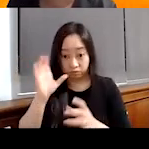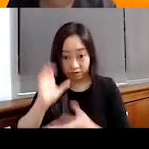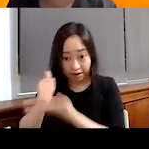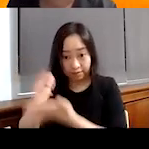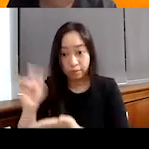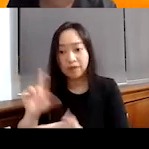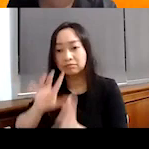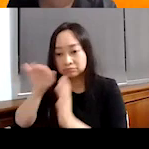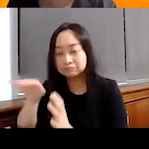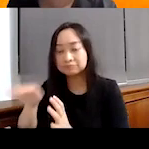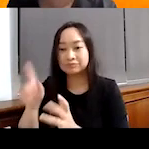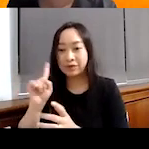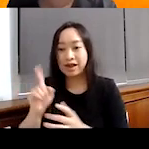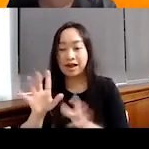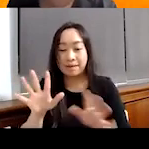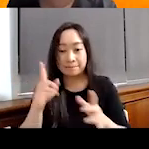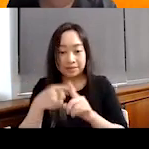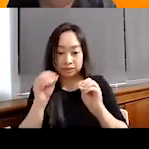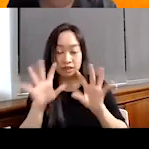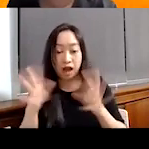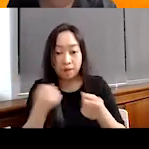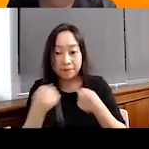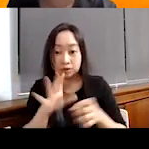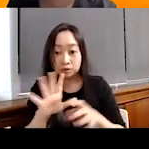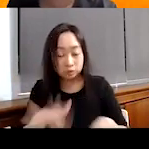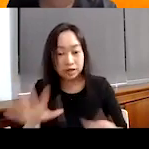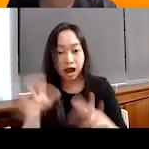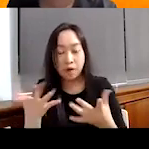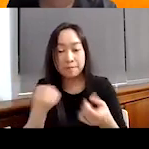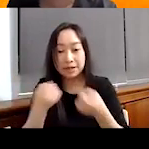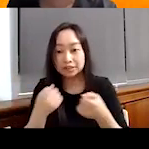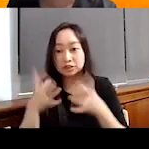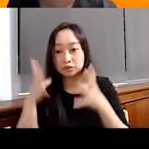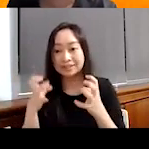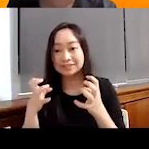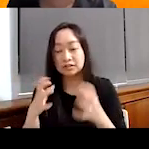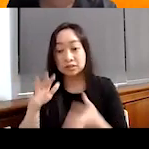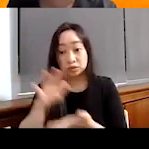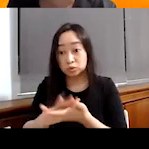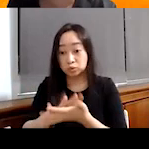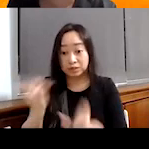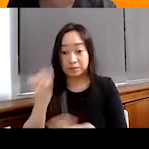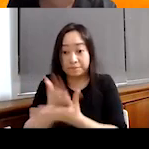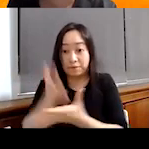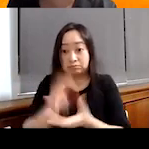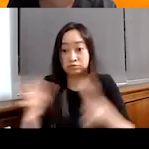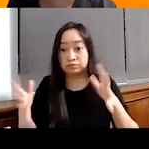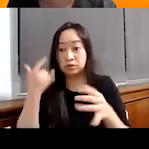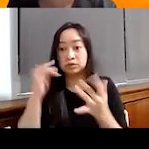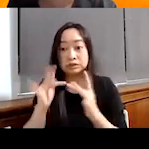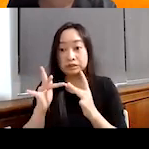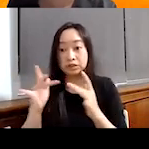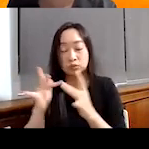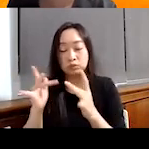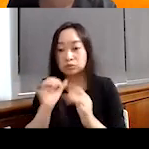manage home, how to manage your children, how to manage stress. Um, schools have been very disrupted here because there isn't the internet connectivity